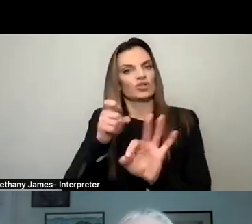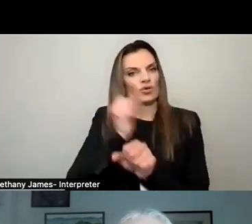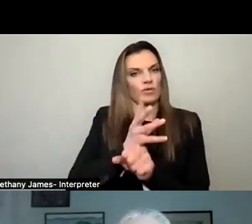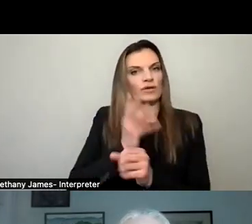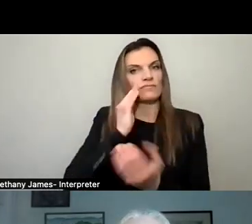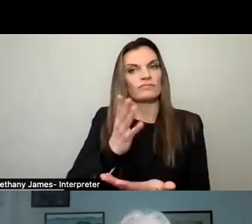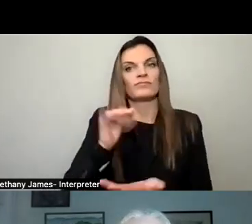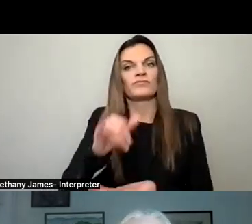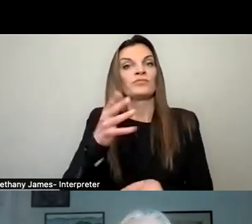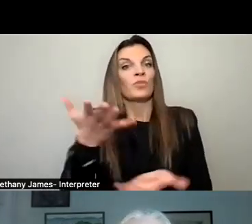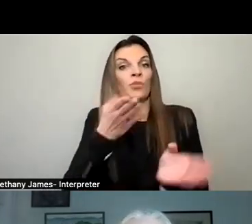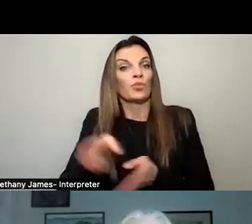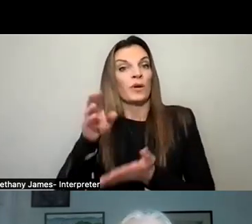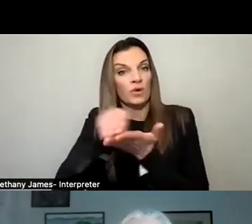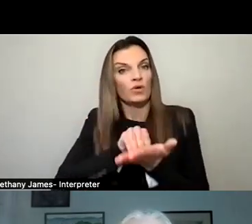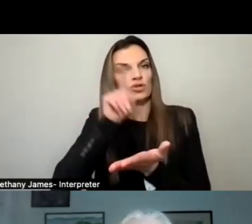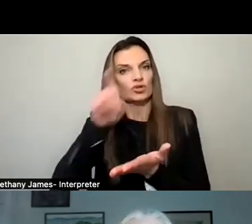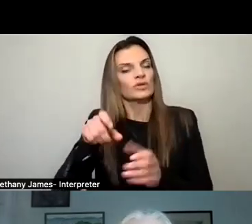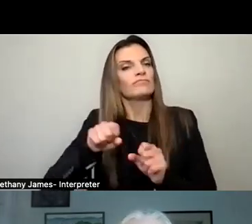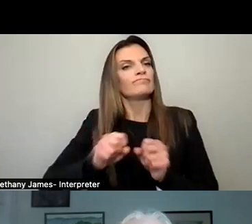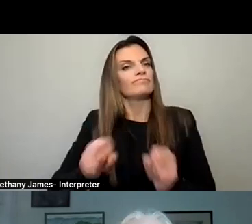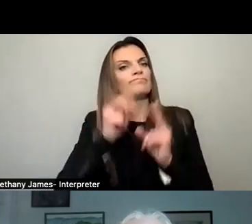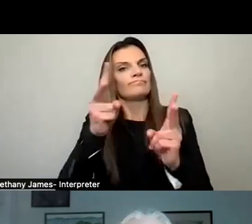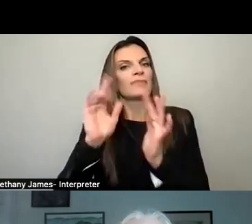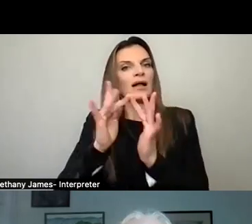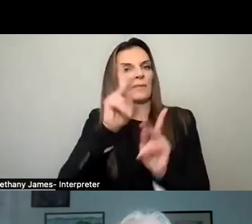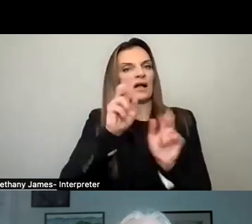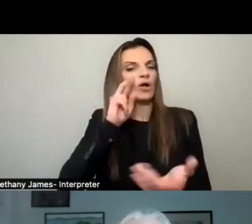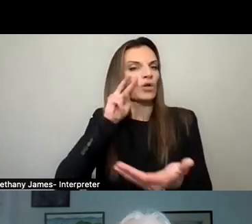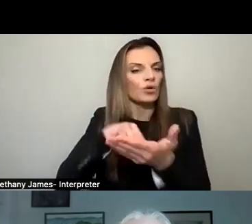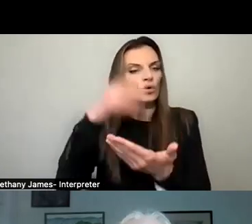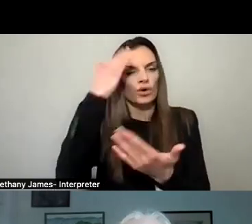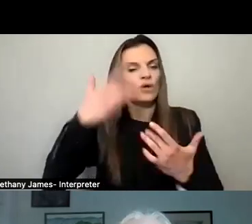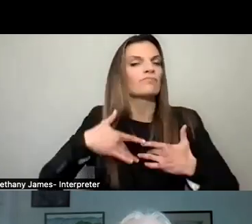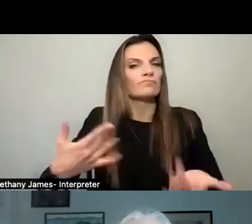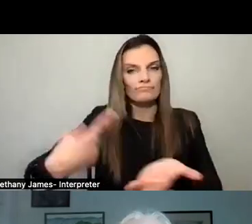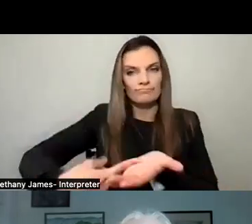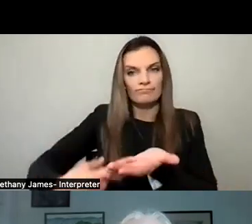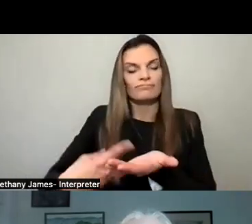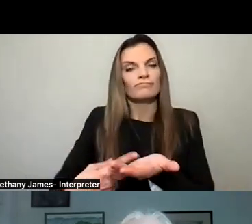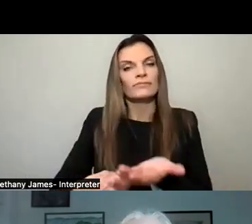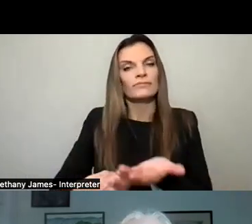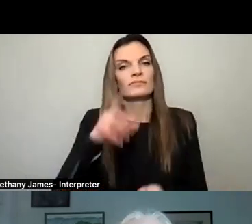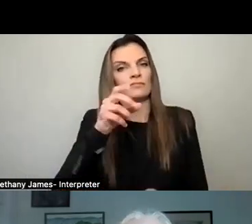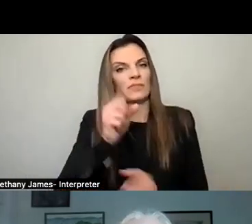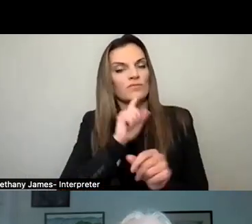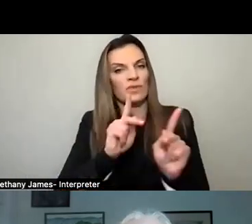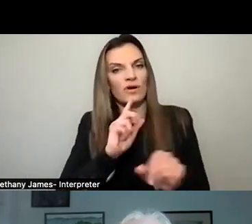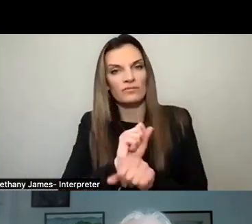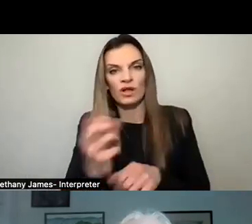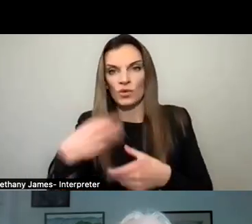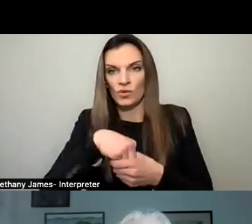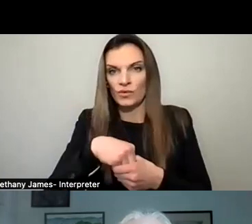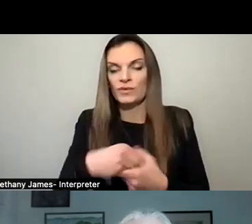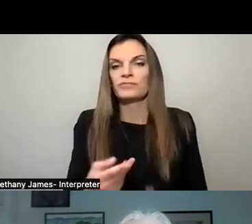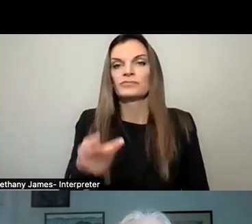the prep notes available with it as well so that way we can ensure that people are included. And if they have questions, they know to show